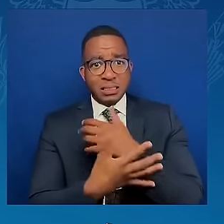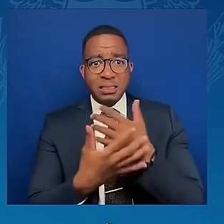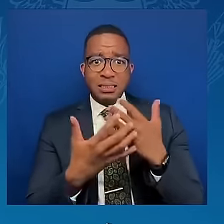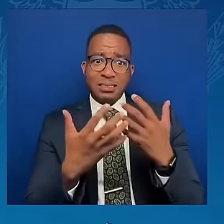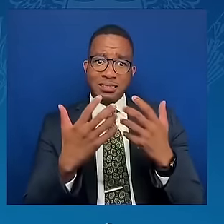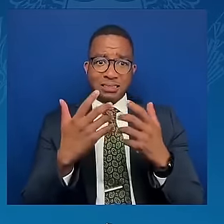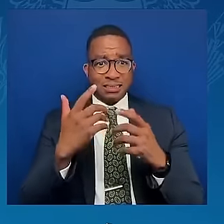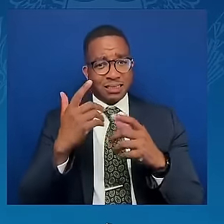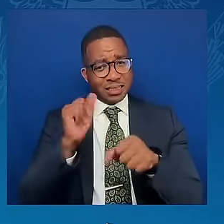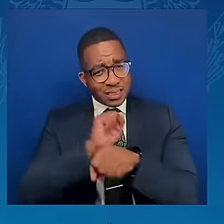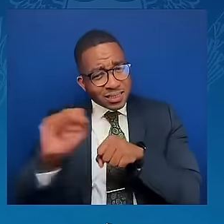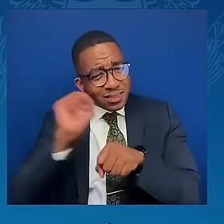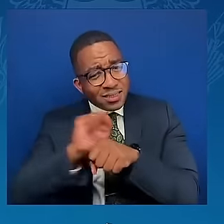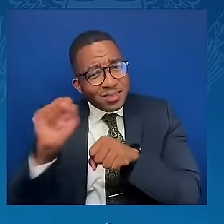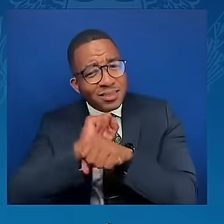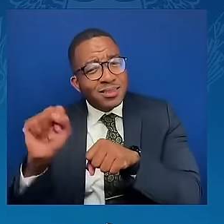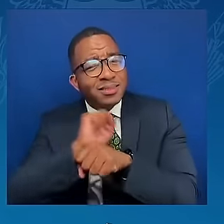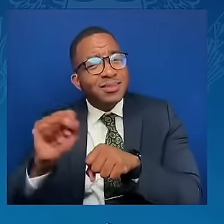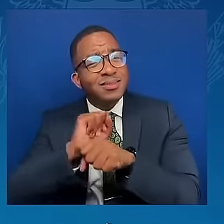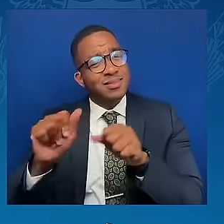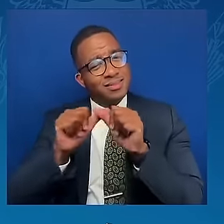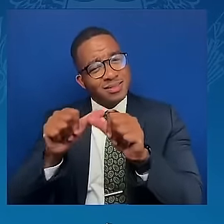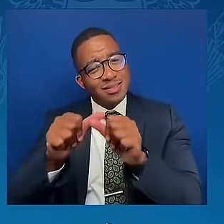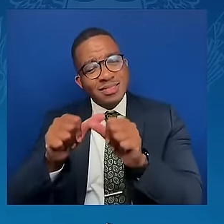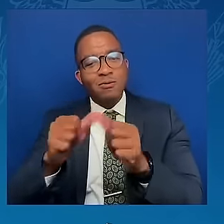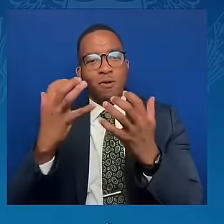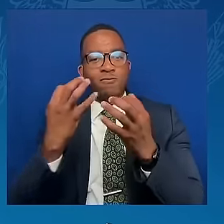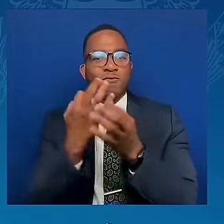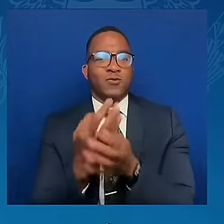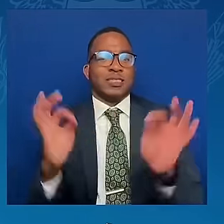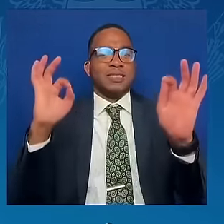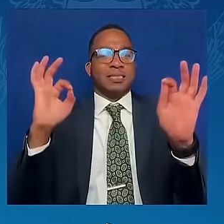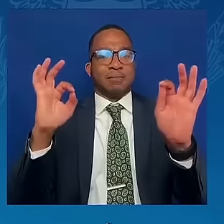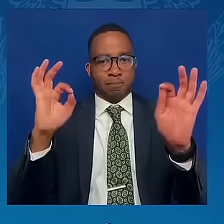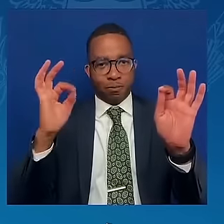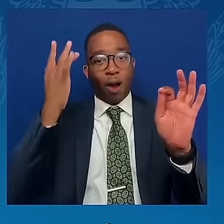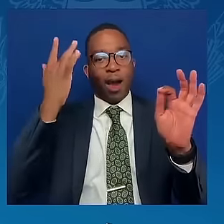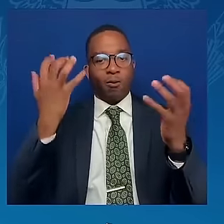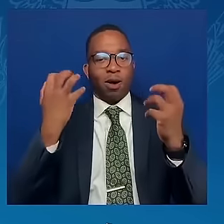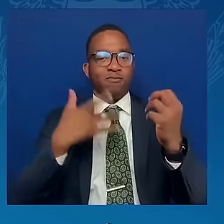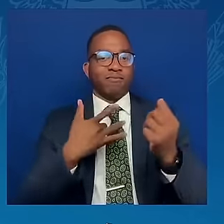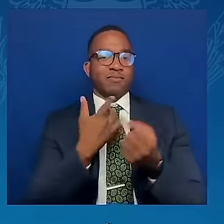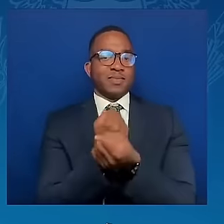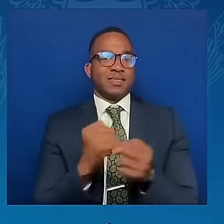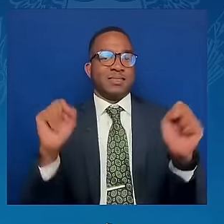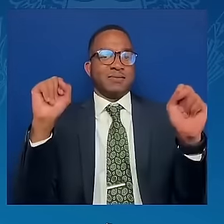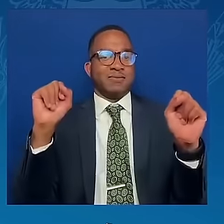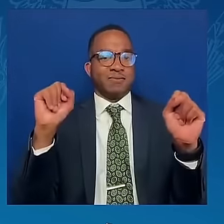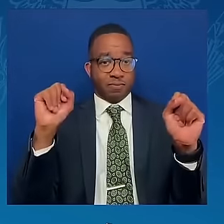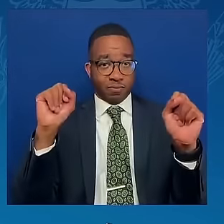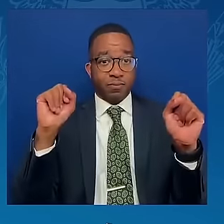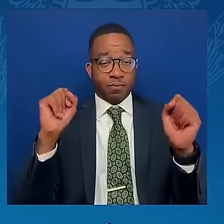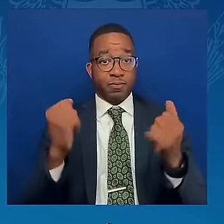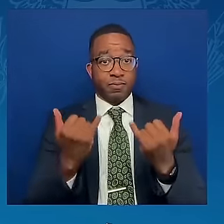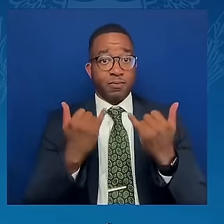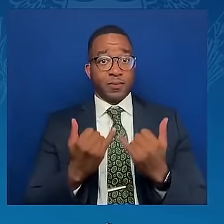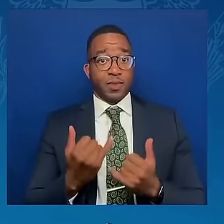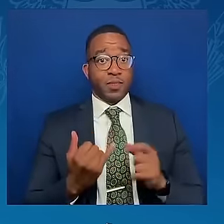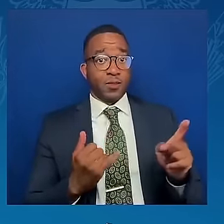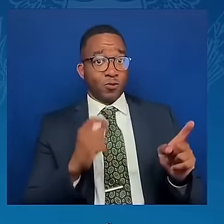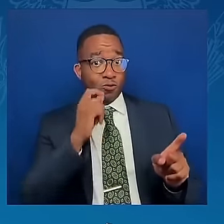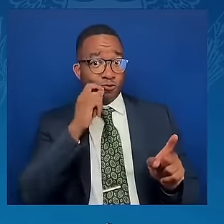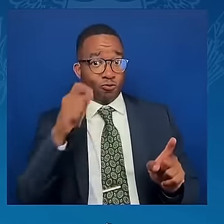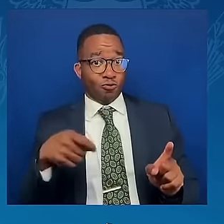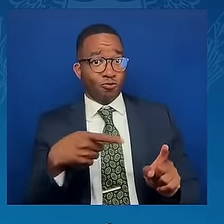-determination, for freedom. And this is also what Ukraine is fighting for. This is also